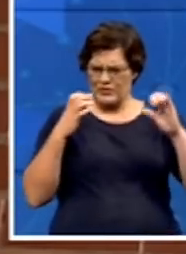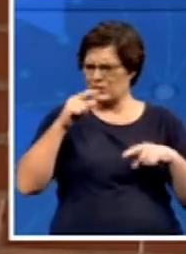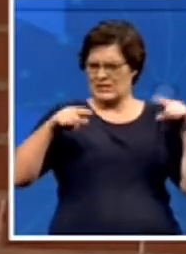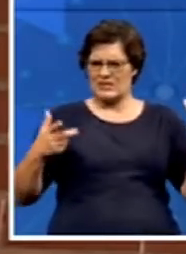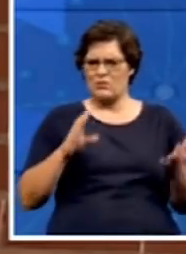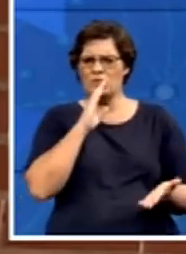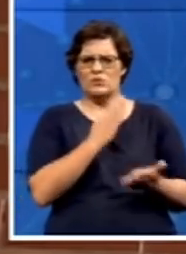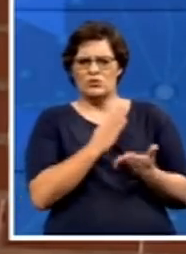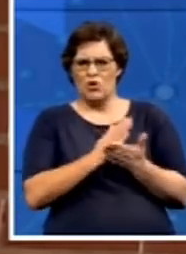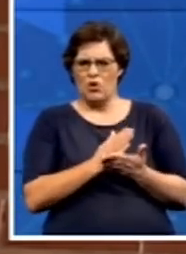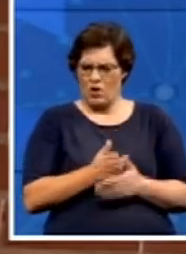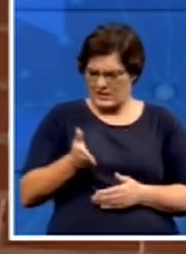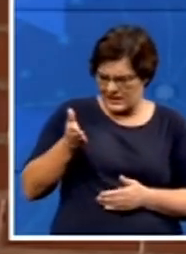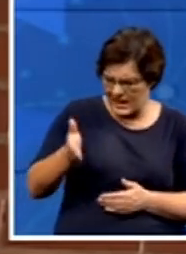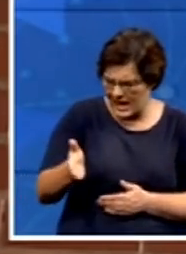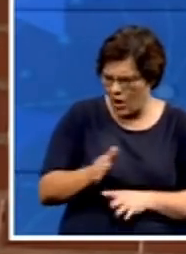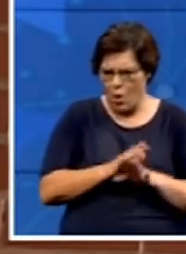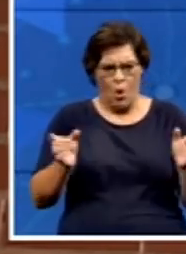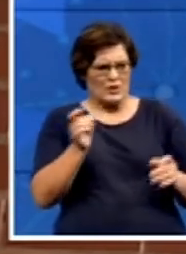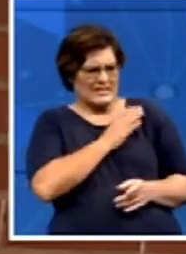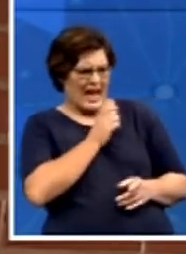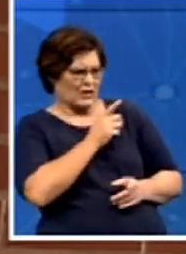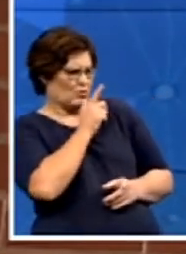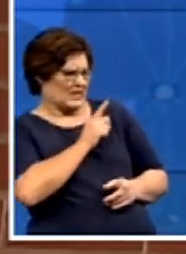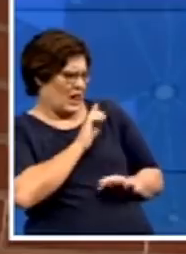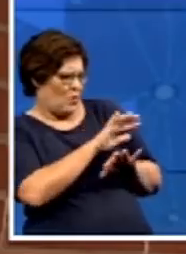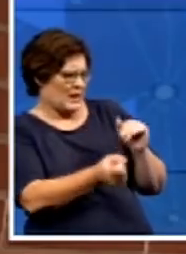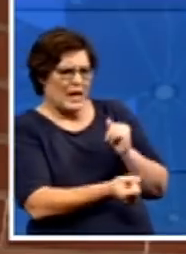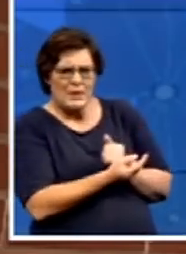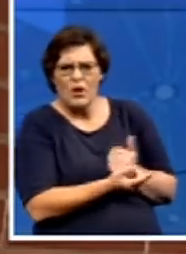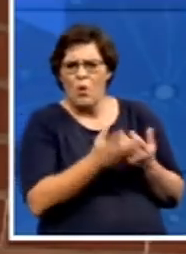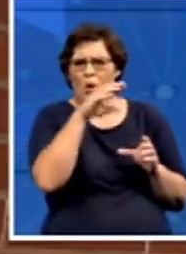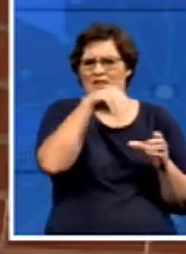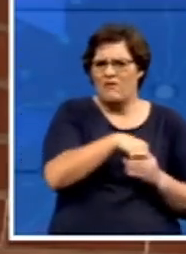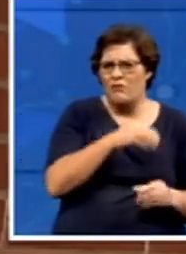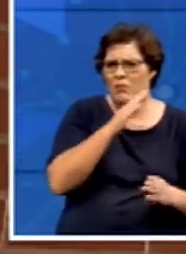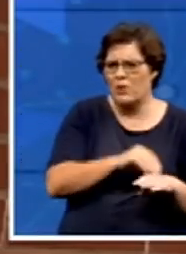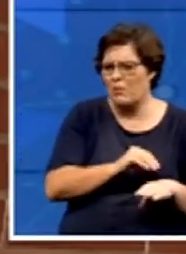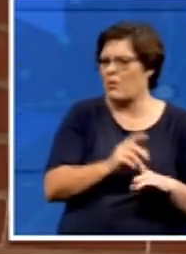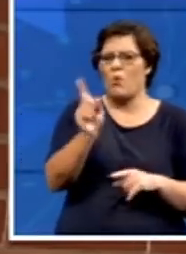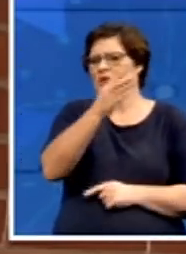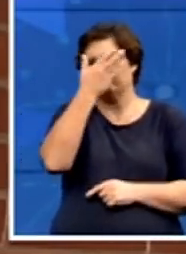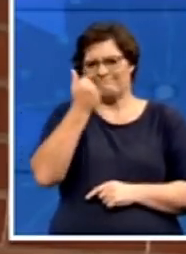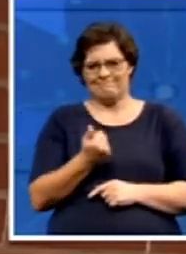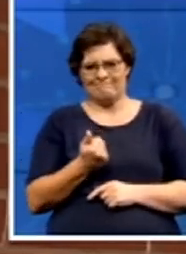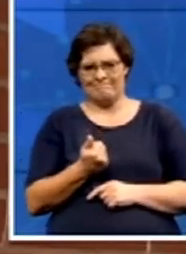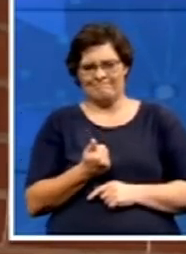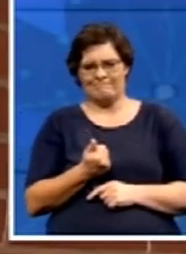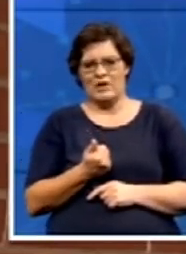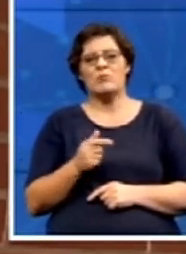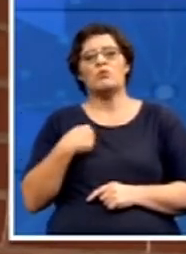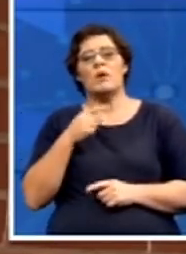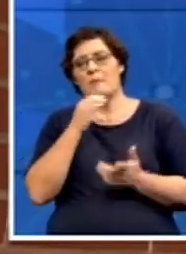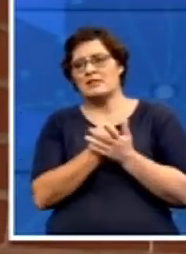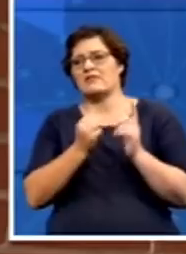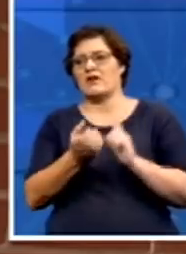scared to tell us what's happening or if he's part of the problem or whatever the situation might be. But that's what we're to determine because we want to make sure that the